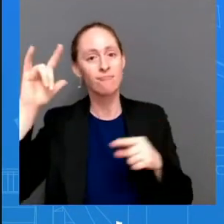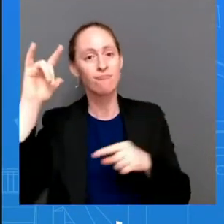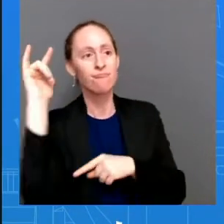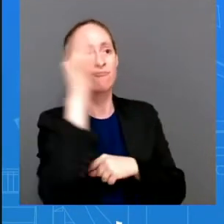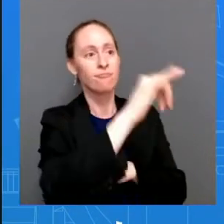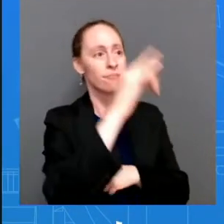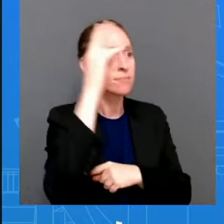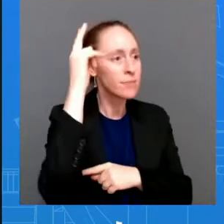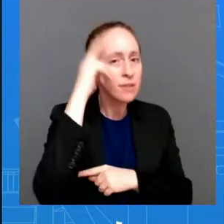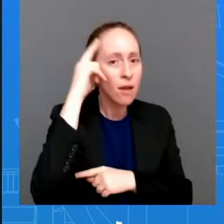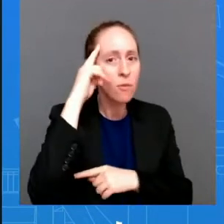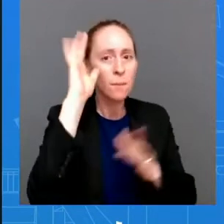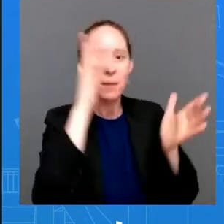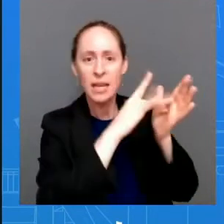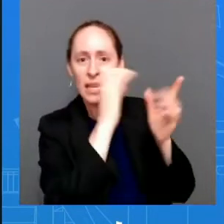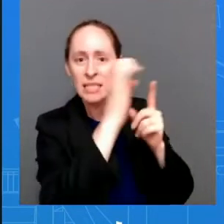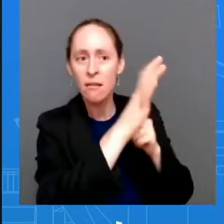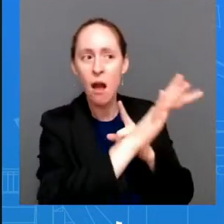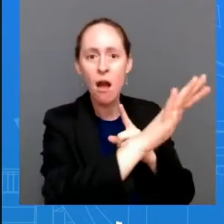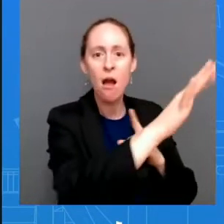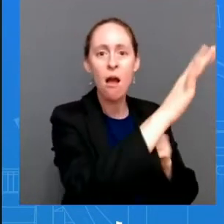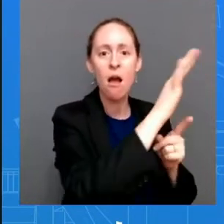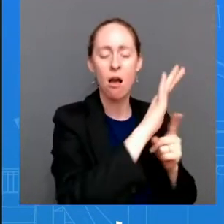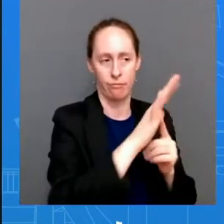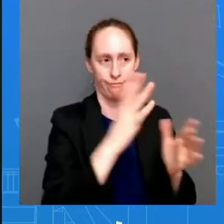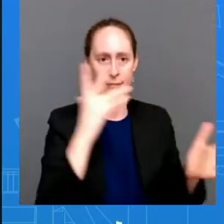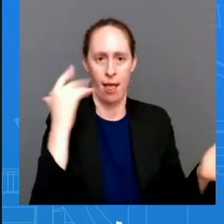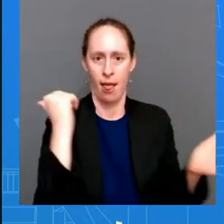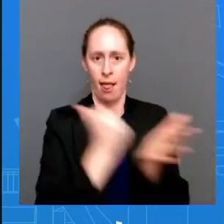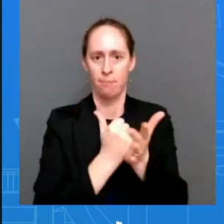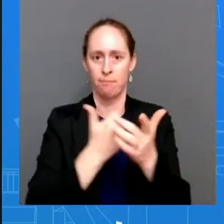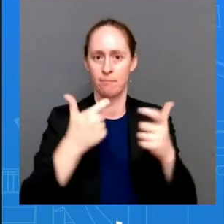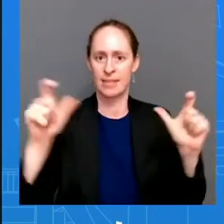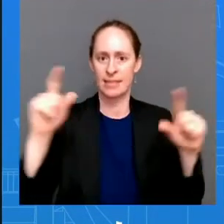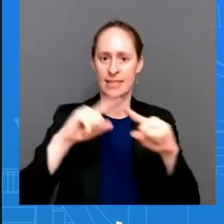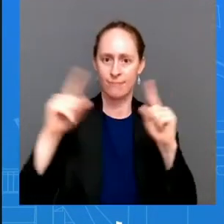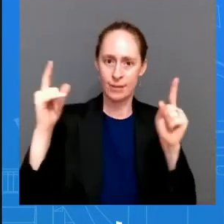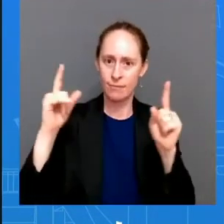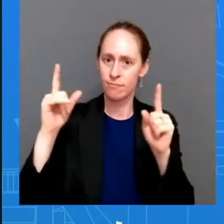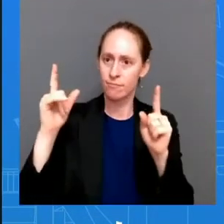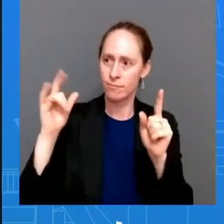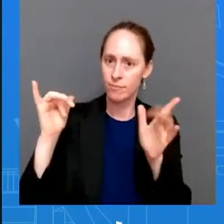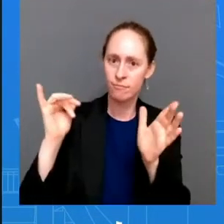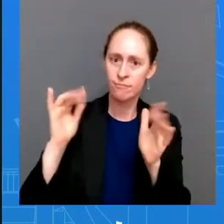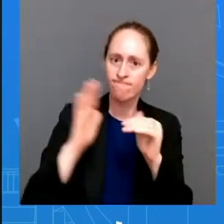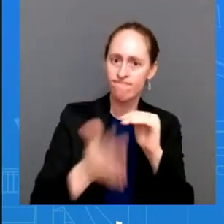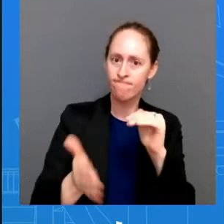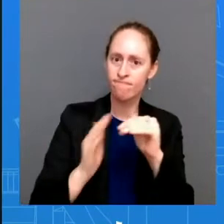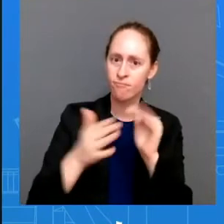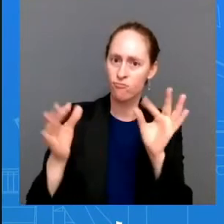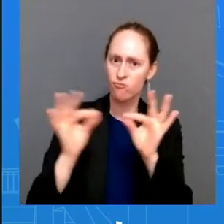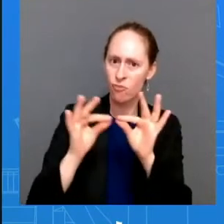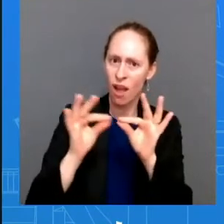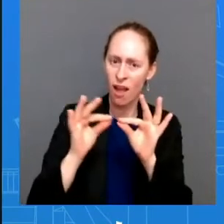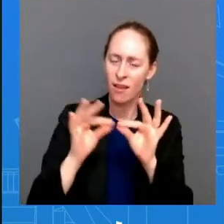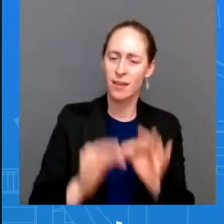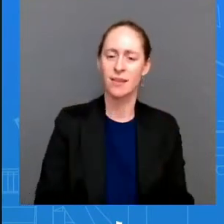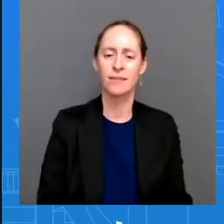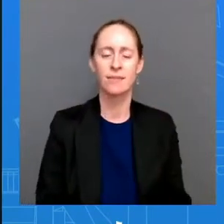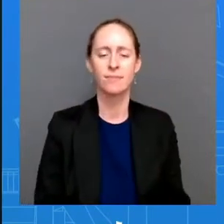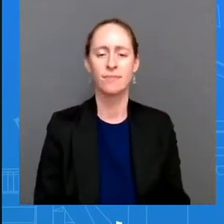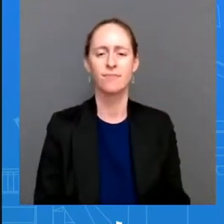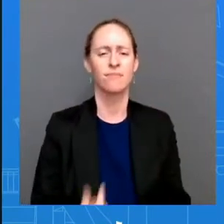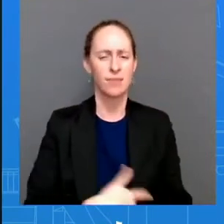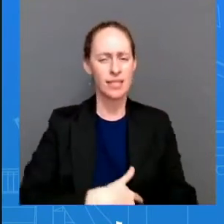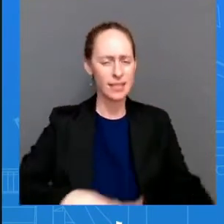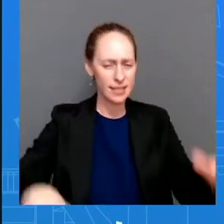down and so that is also important to note but what what we're focused on is uh that he has been that he that our